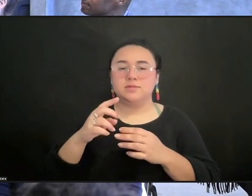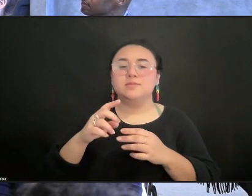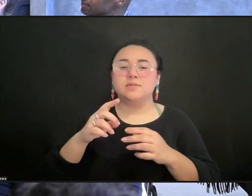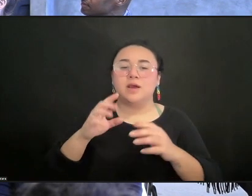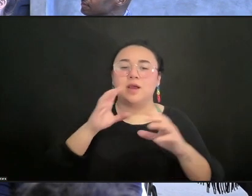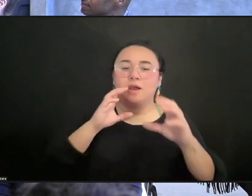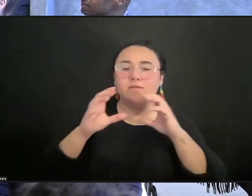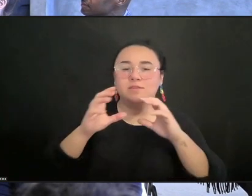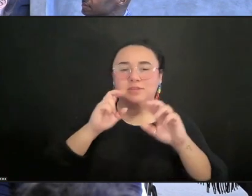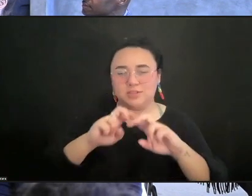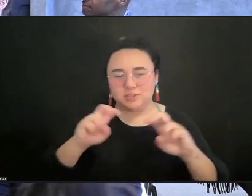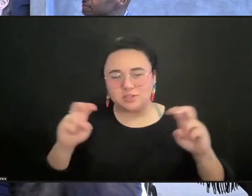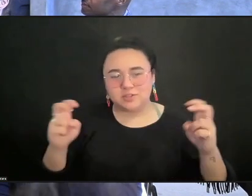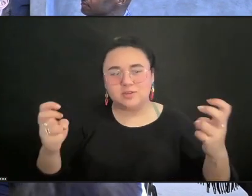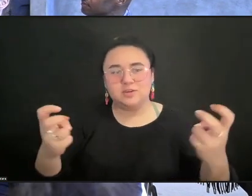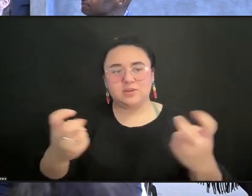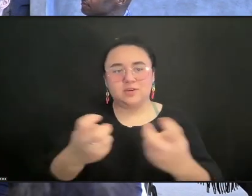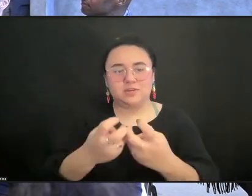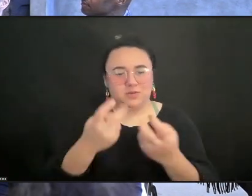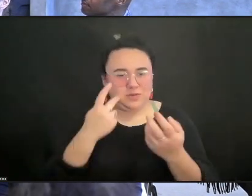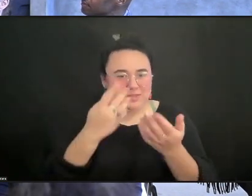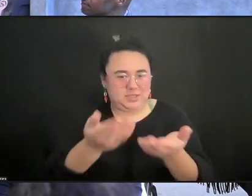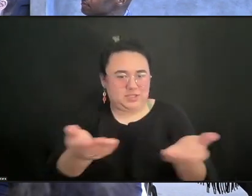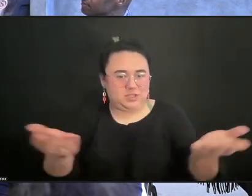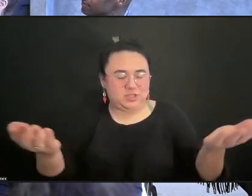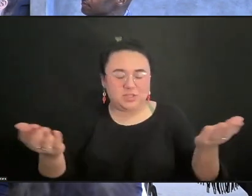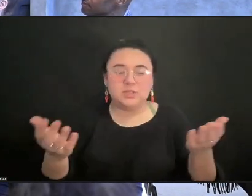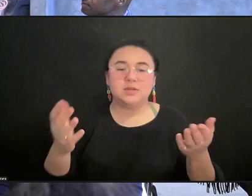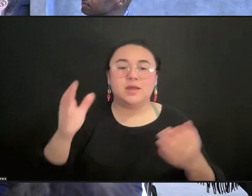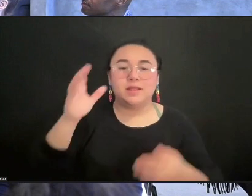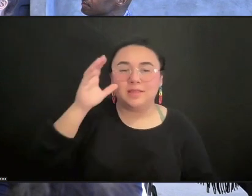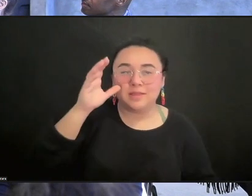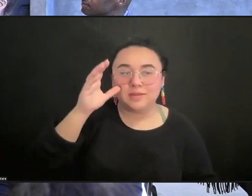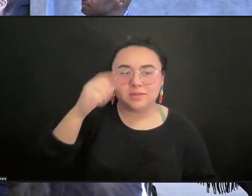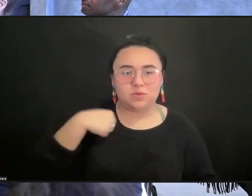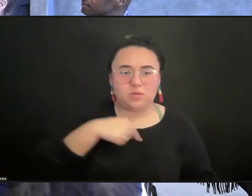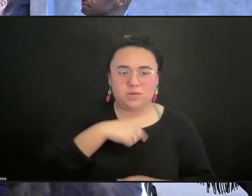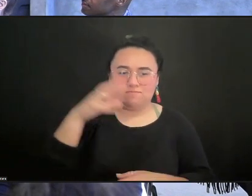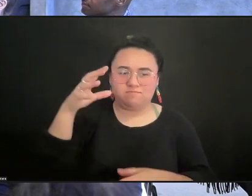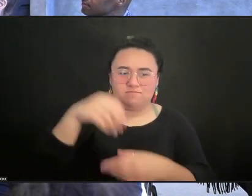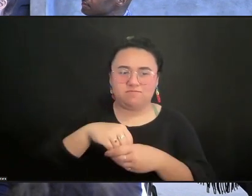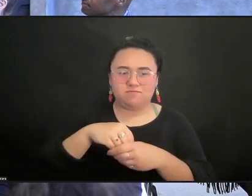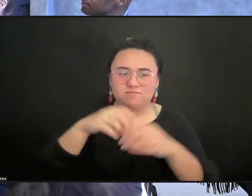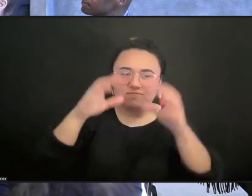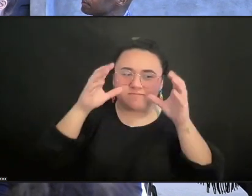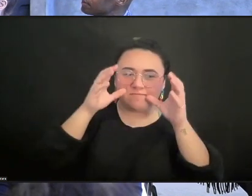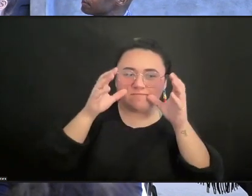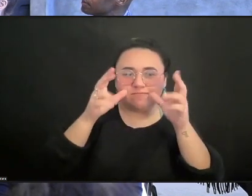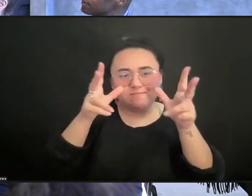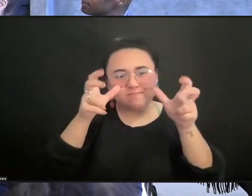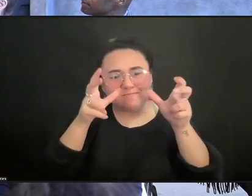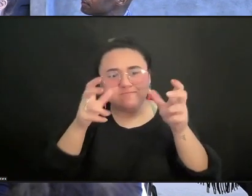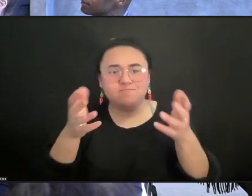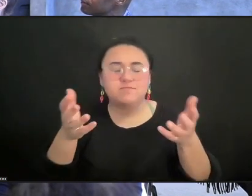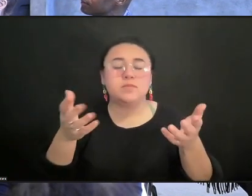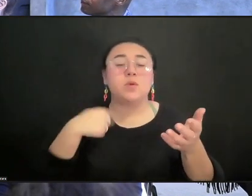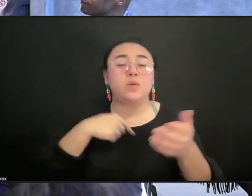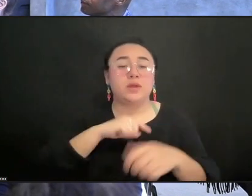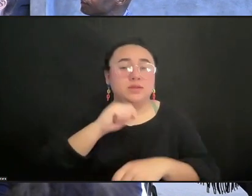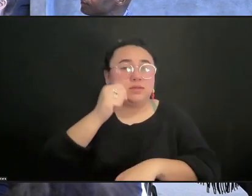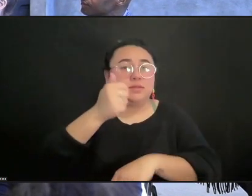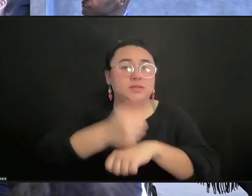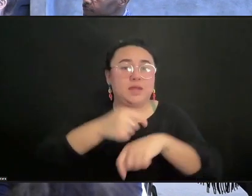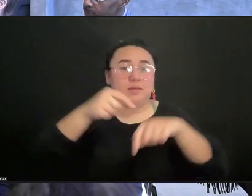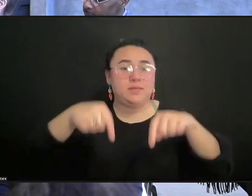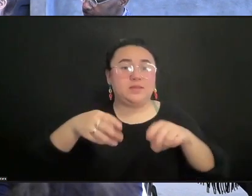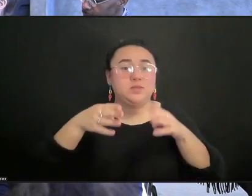and a listening circle of which we are all a part of. We chose this format because we wanted this to be an evolving conversation